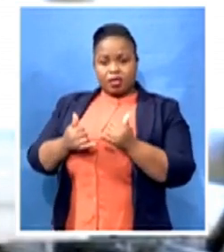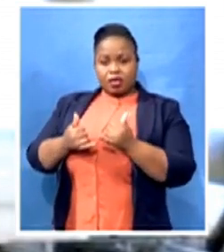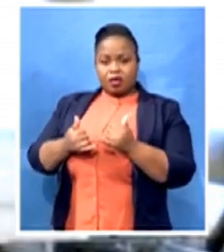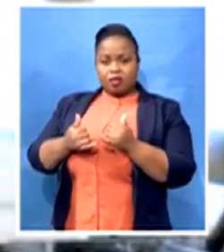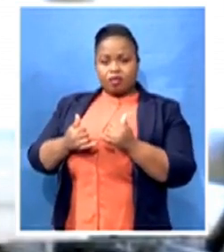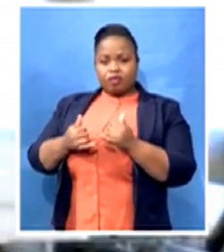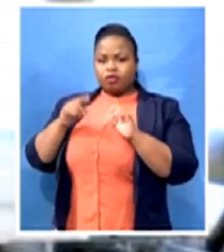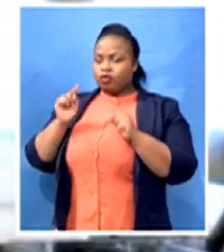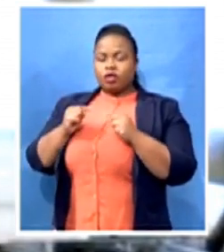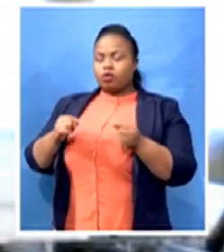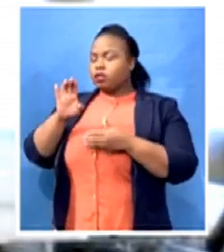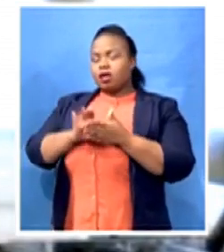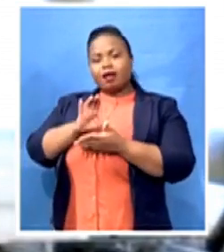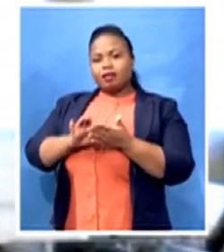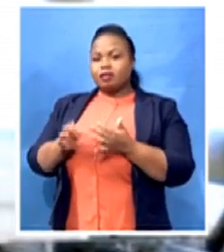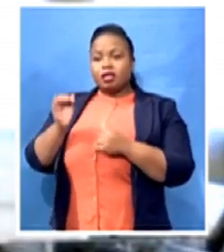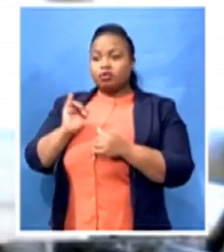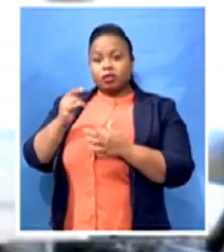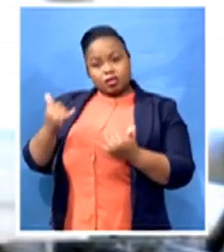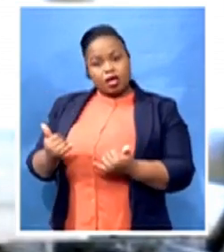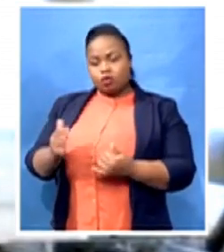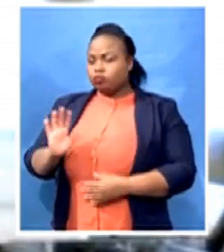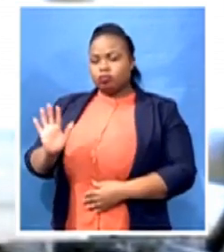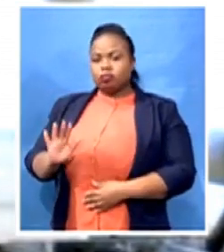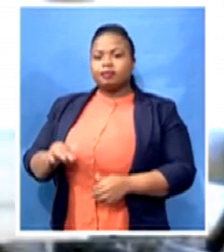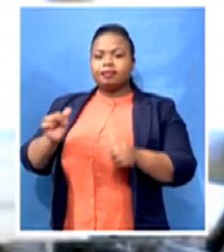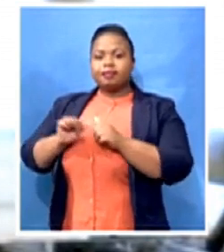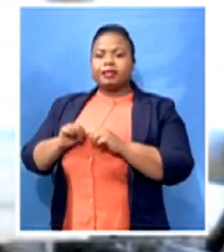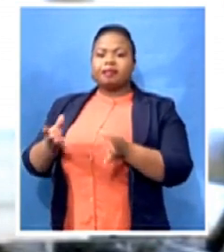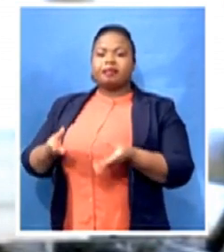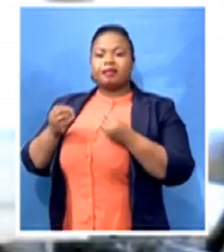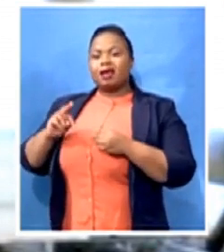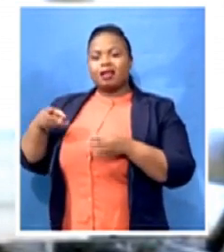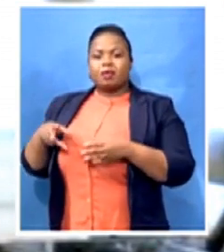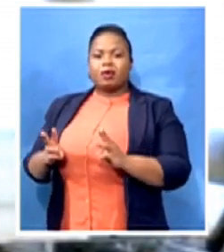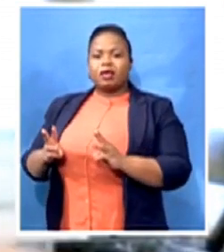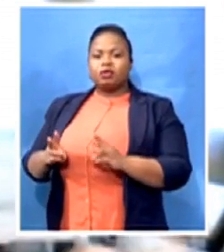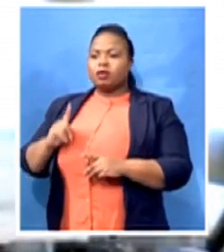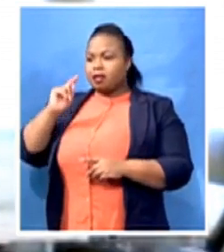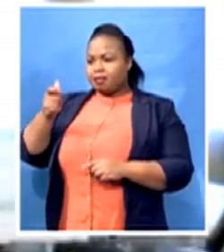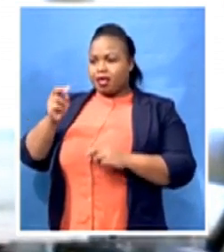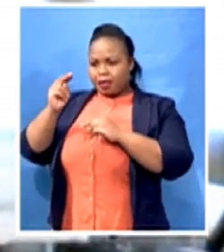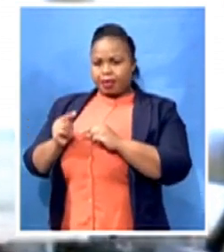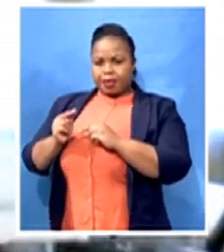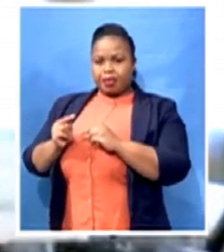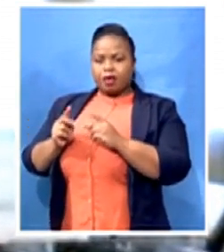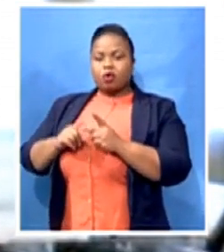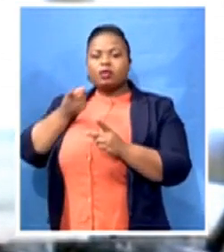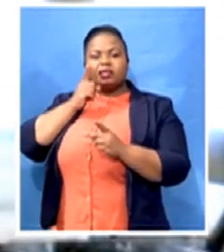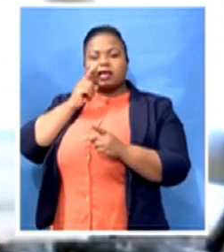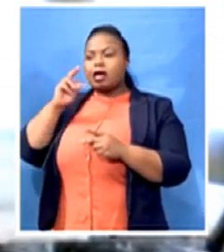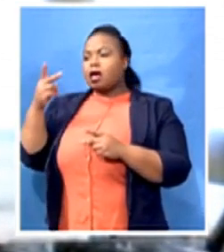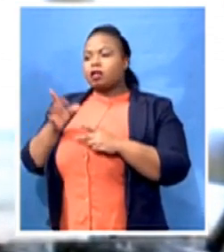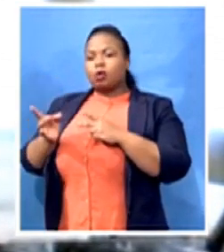but rather find ways to reduce premium, to re-look at premium because of good risk behavior